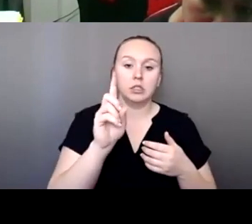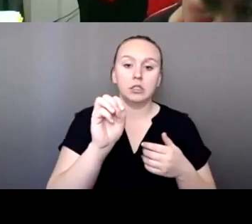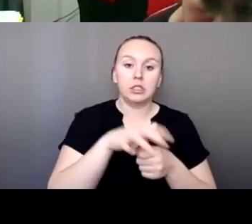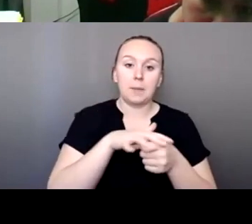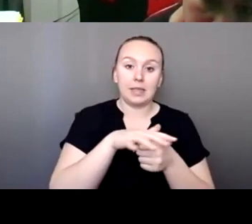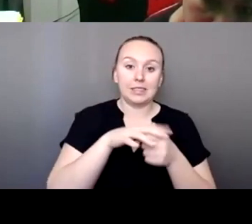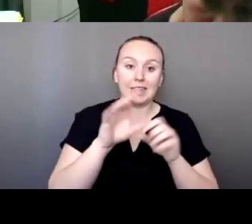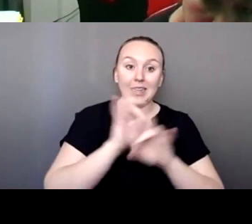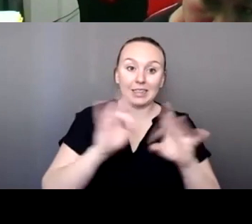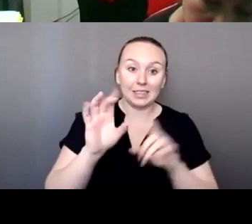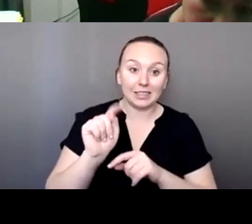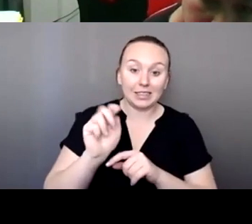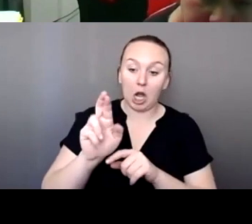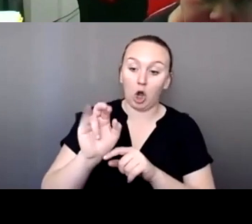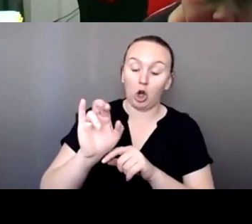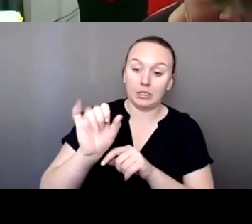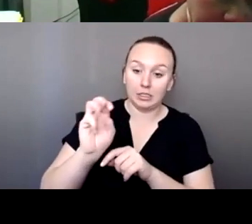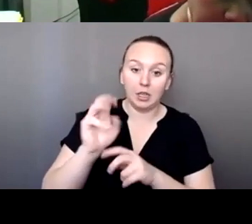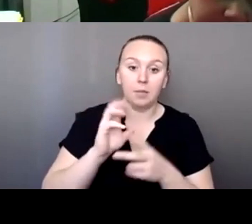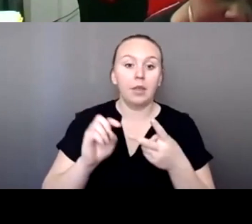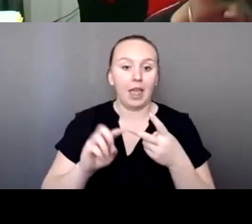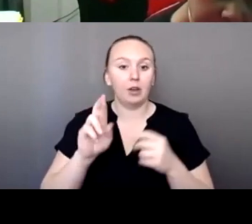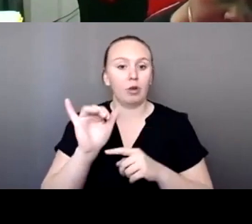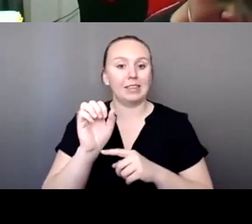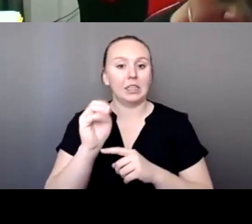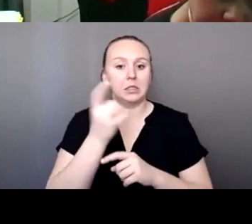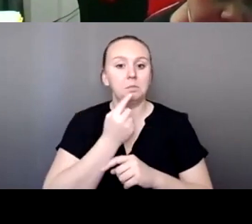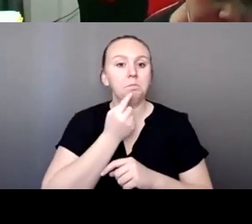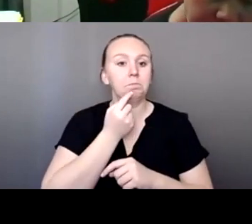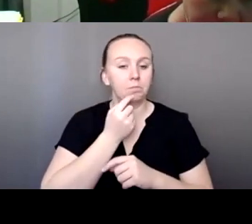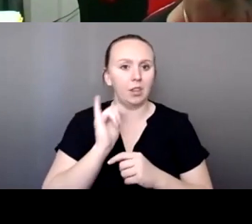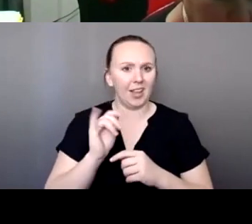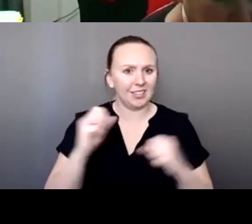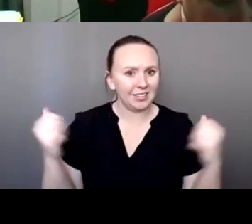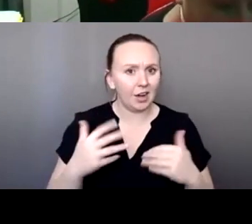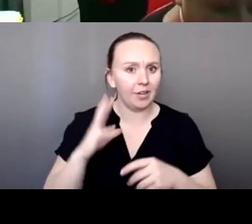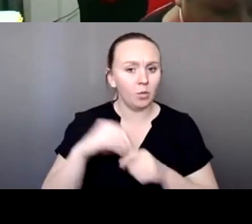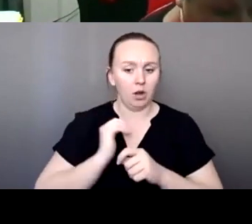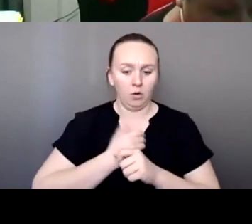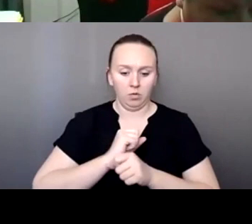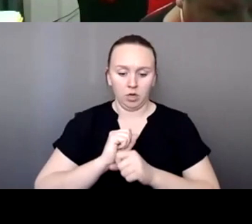more, um, terrifying in this work, right? When so many of our indigenous women face like